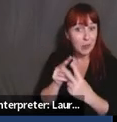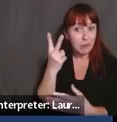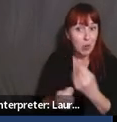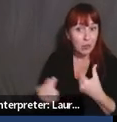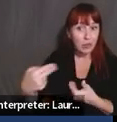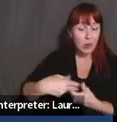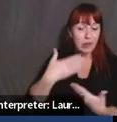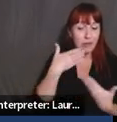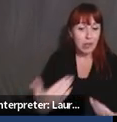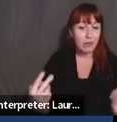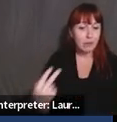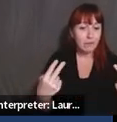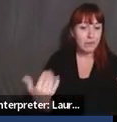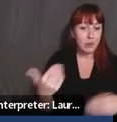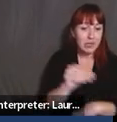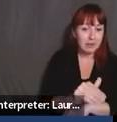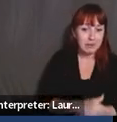so much, everyone for attending this evening.